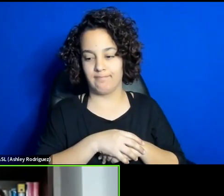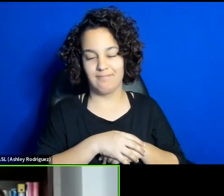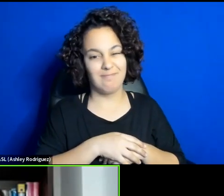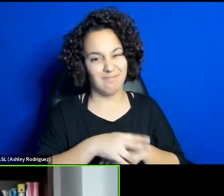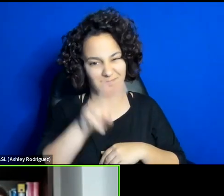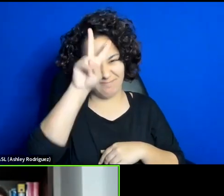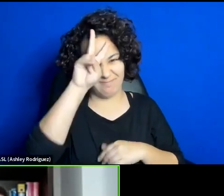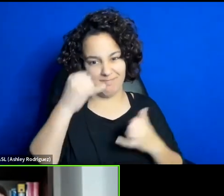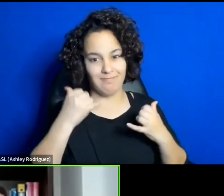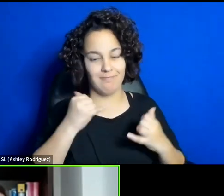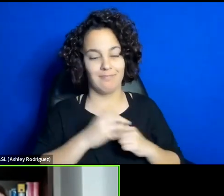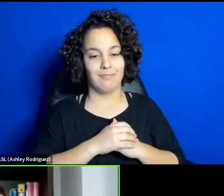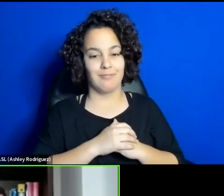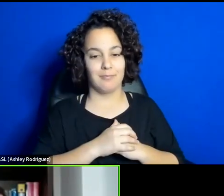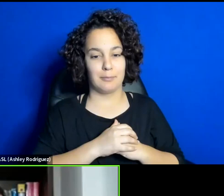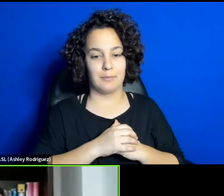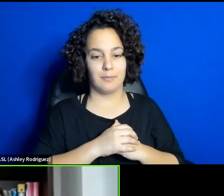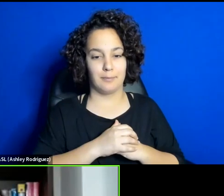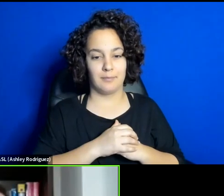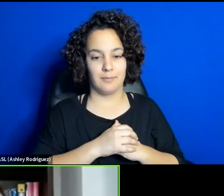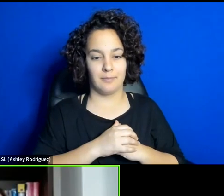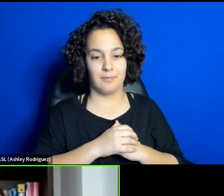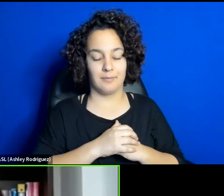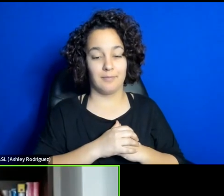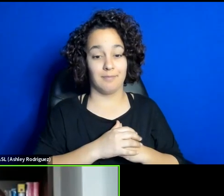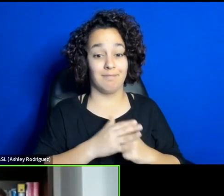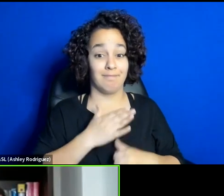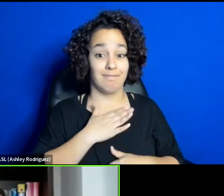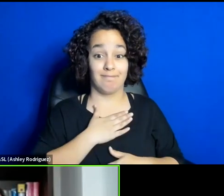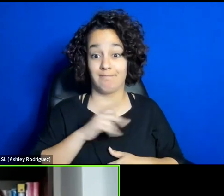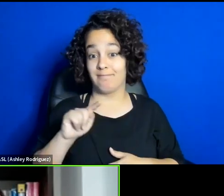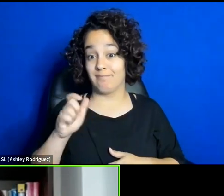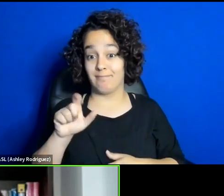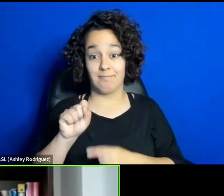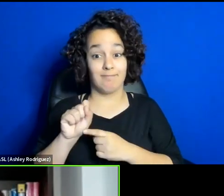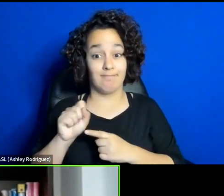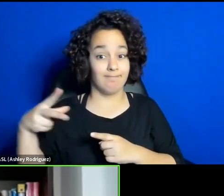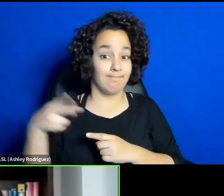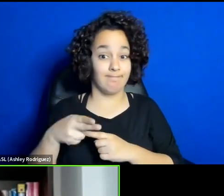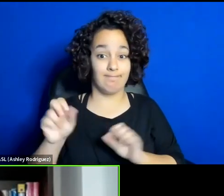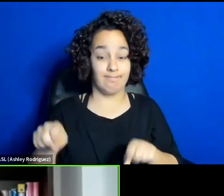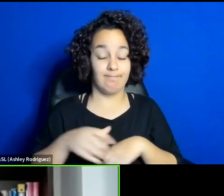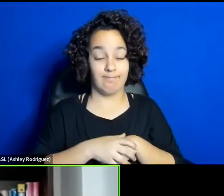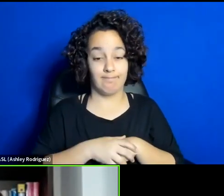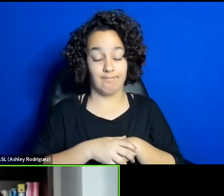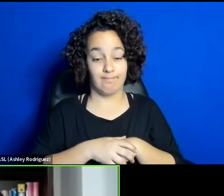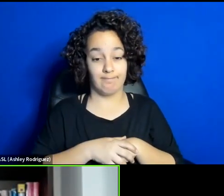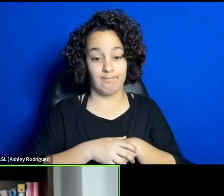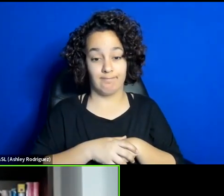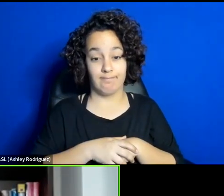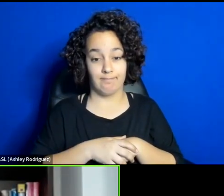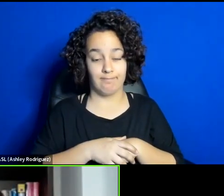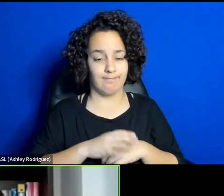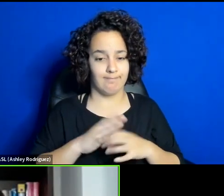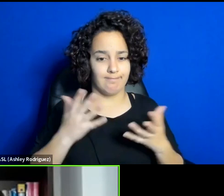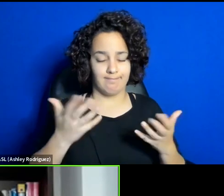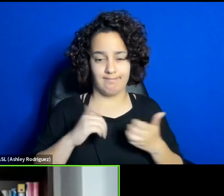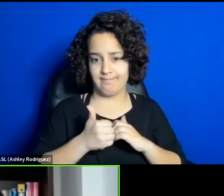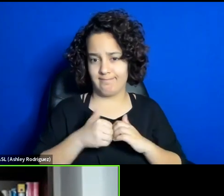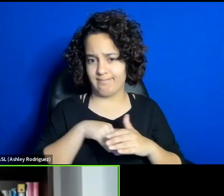because my intern taxes could be cut right now. Dr. how can that be access be